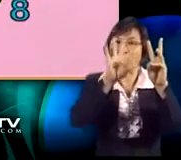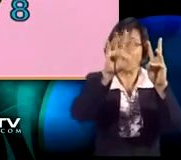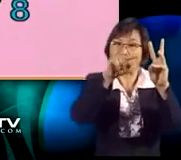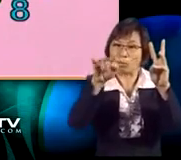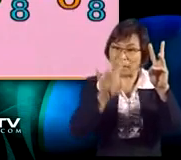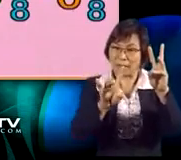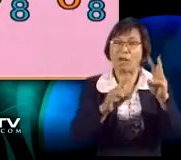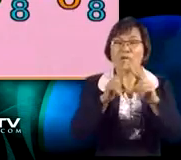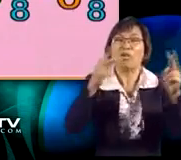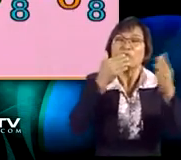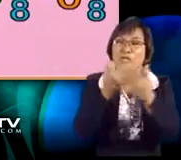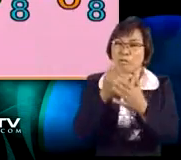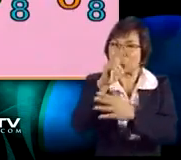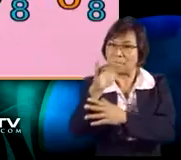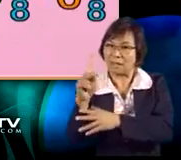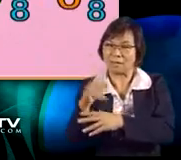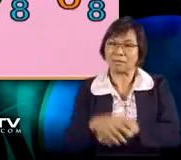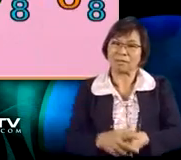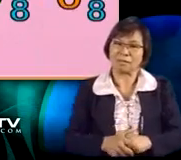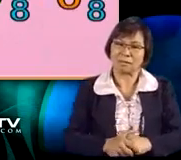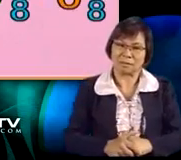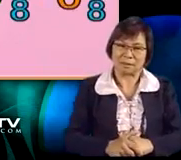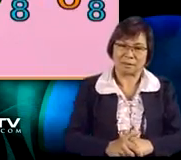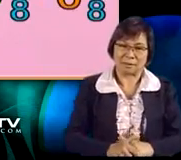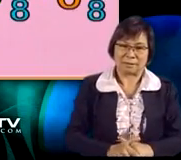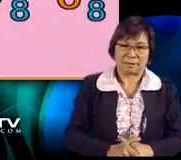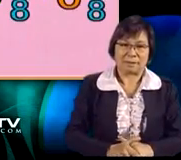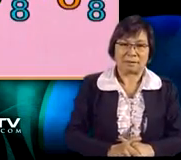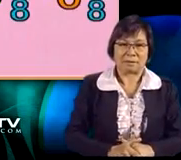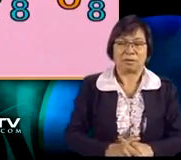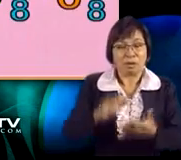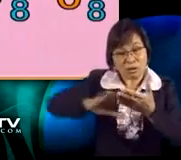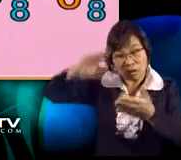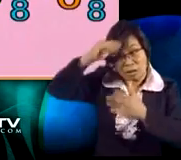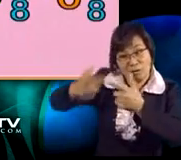total of 6 and 4 8. Very good, Nick.